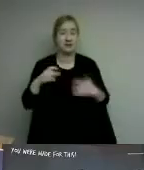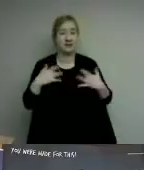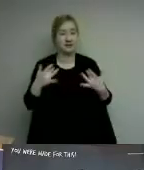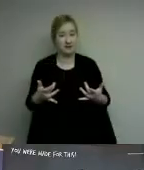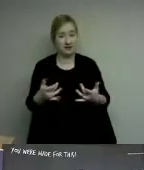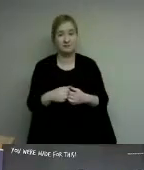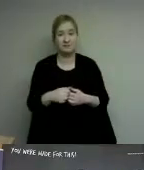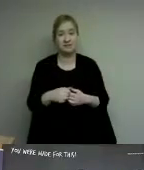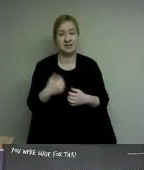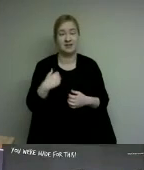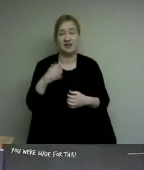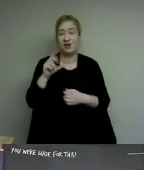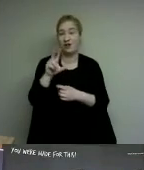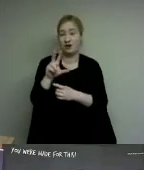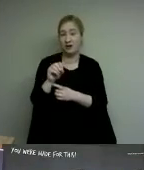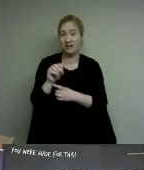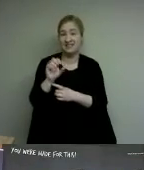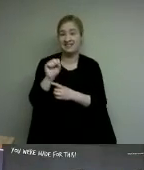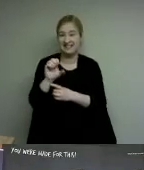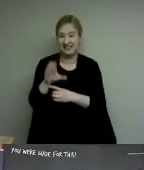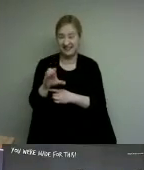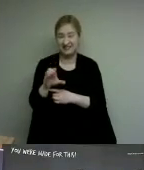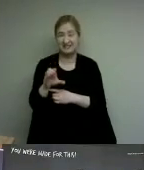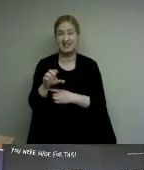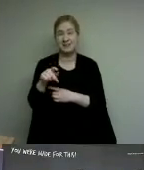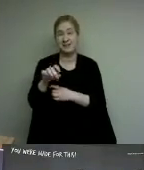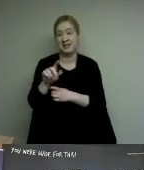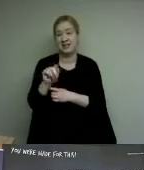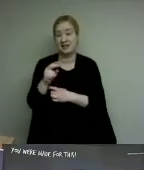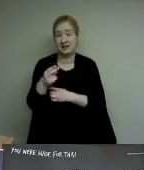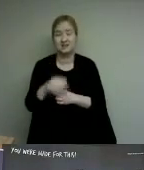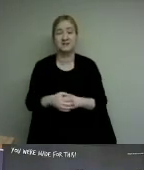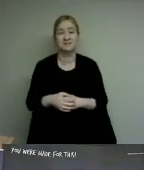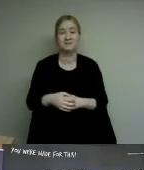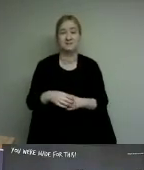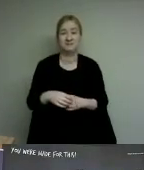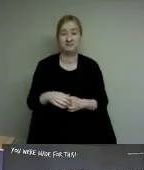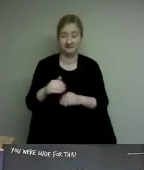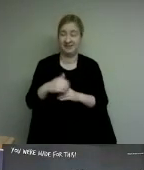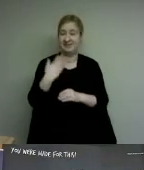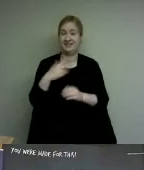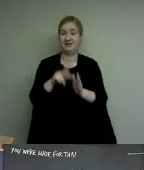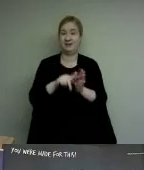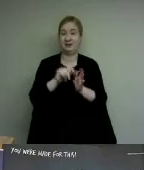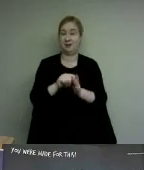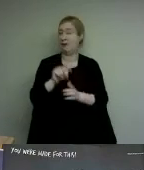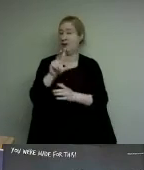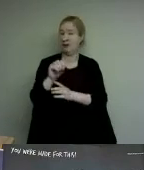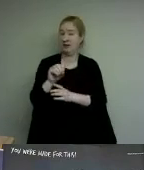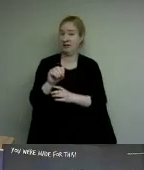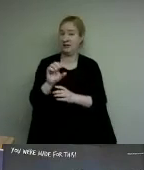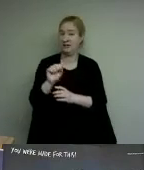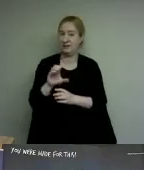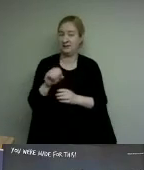seconds to do it so we invite you to submit a 30 second video to our email at winnipeg at creative mornings